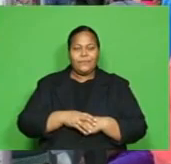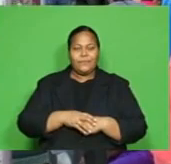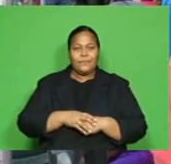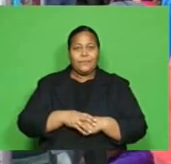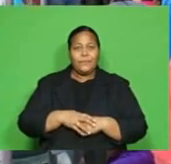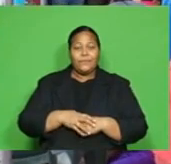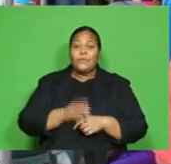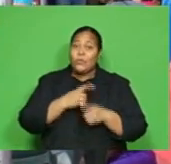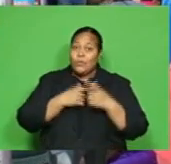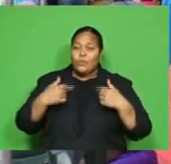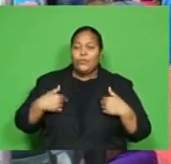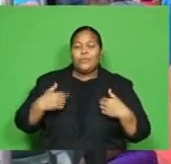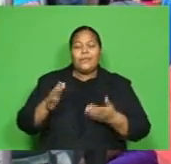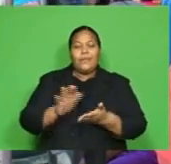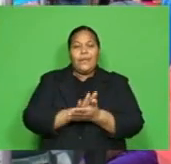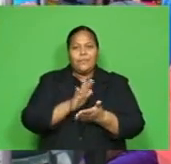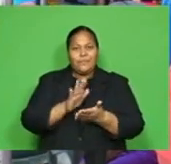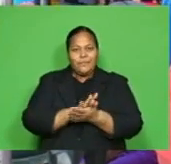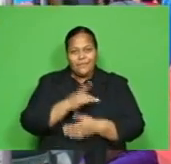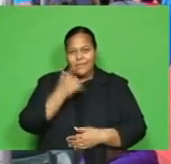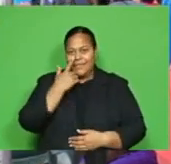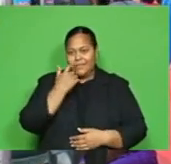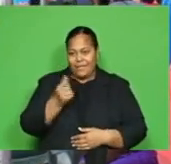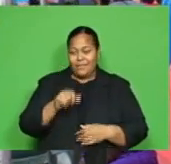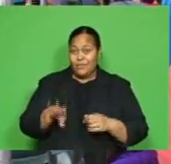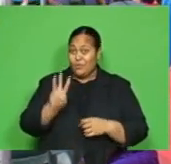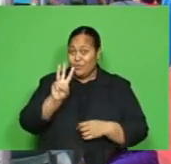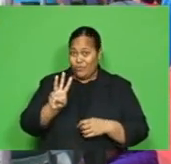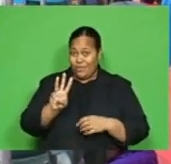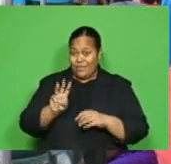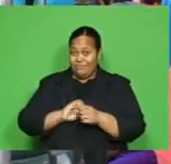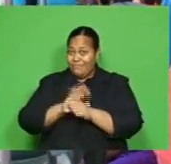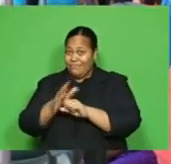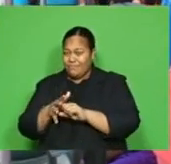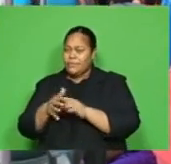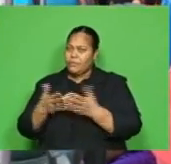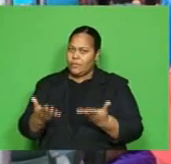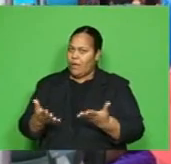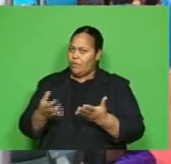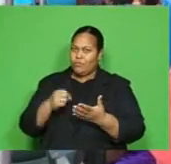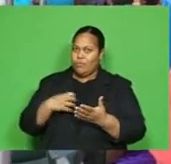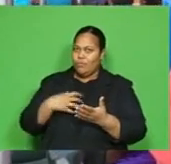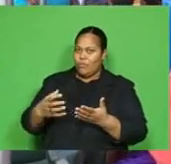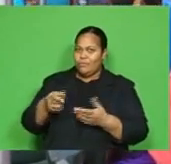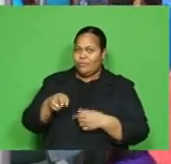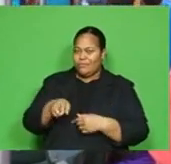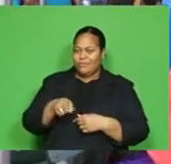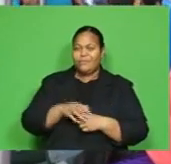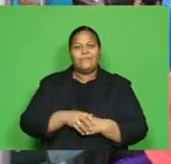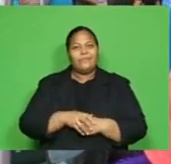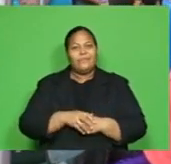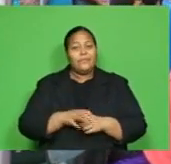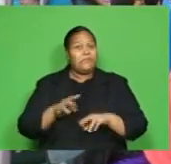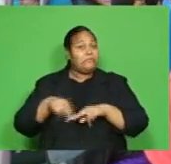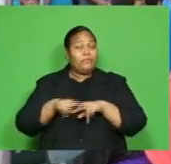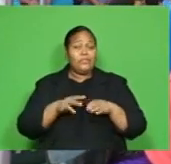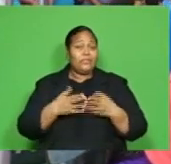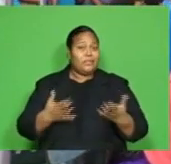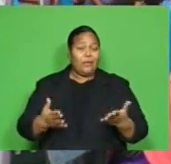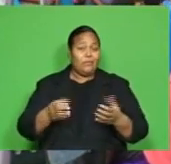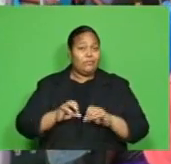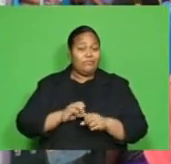We are so happy and fortunate that the three is now free from the disease and that Fiji is now free from the virus. However,